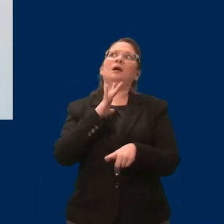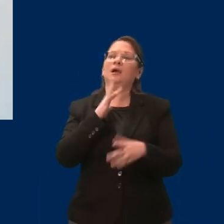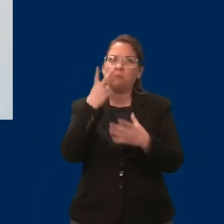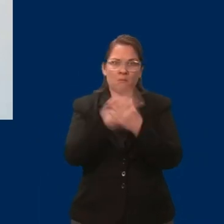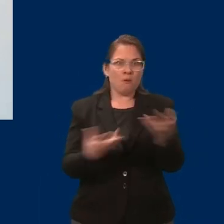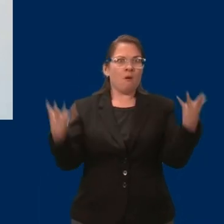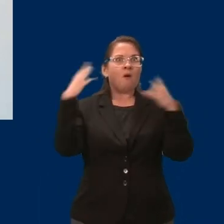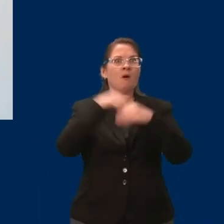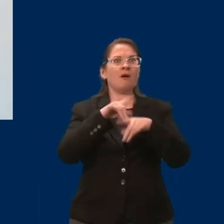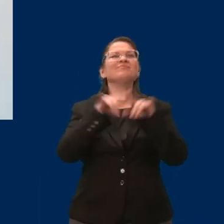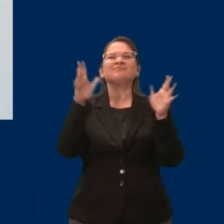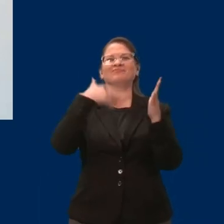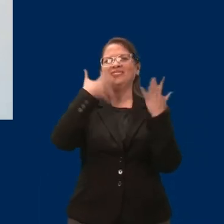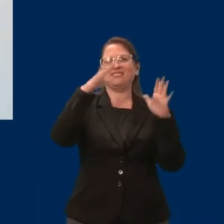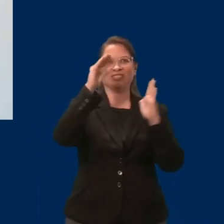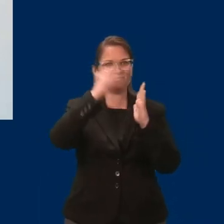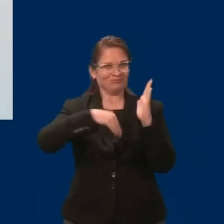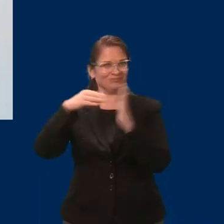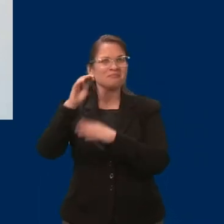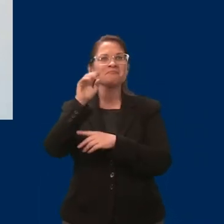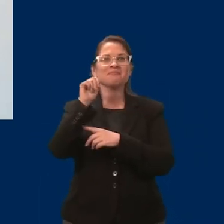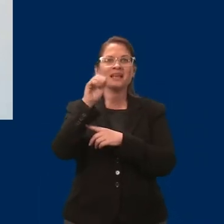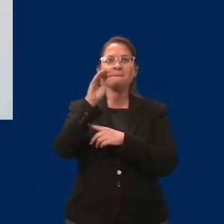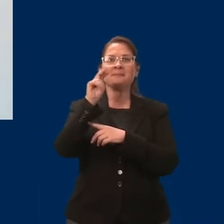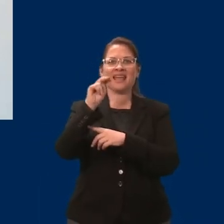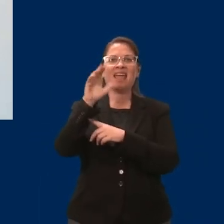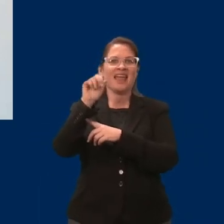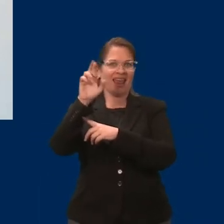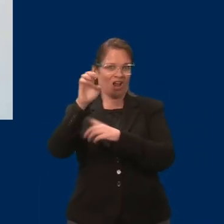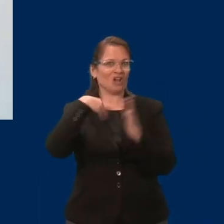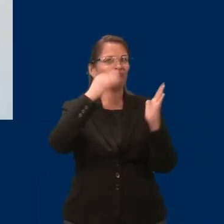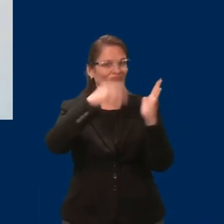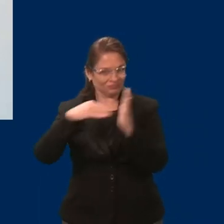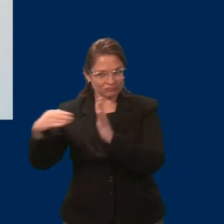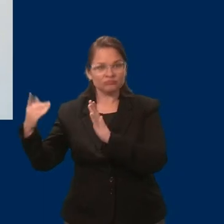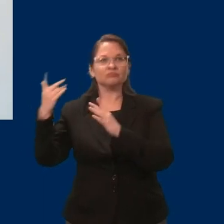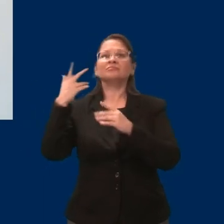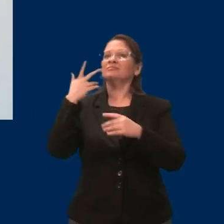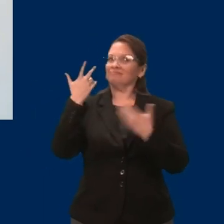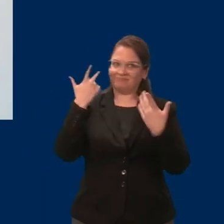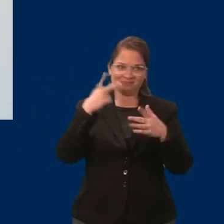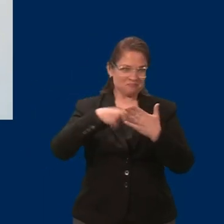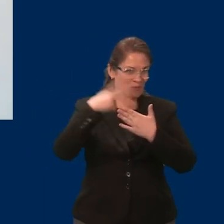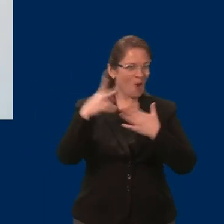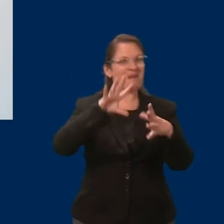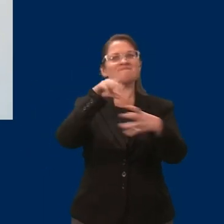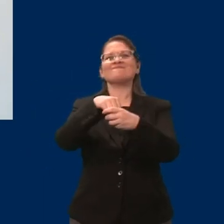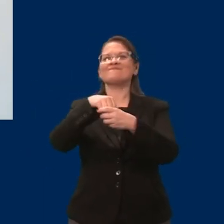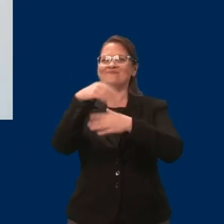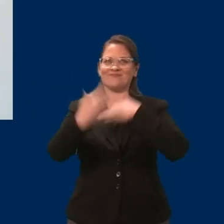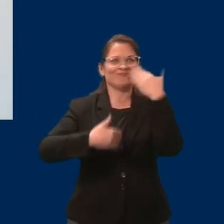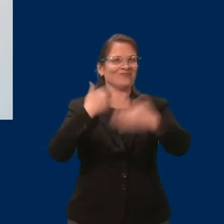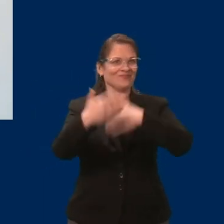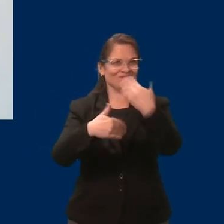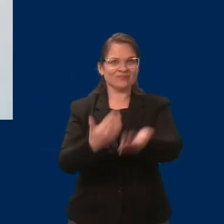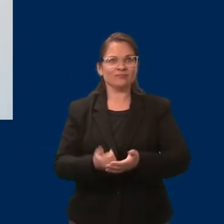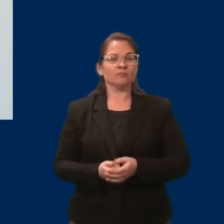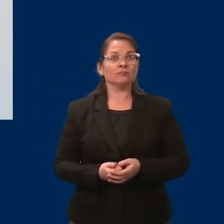accepted into both programs. I started working, and as I grew professionally, my wages increased.